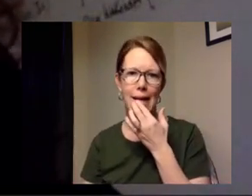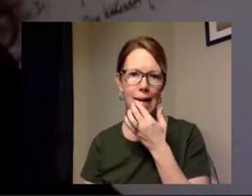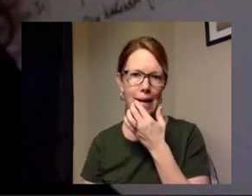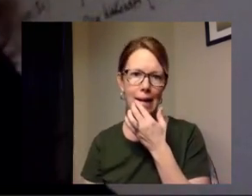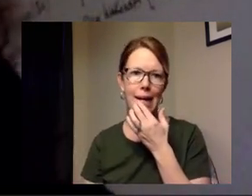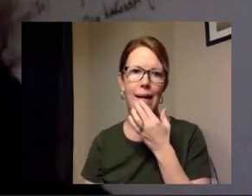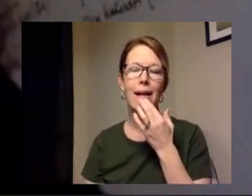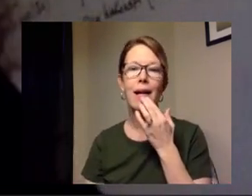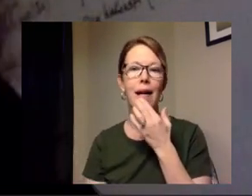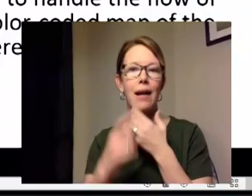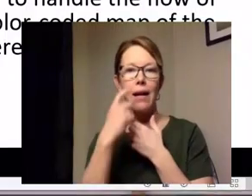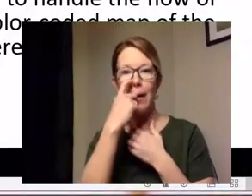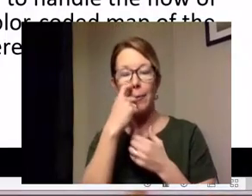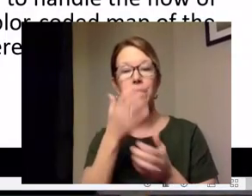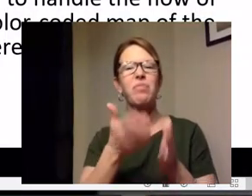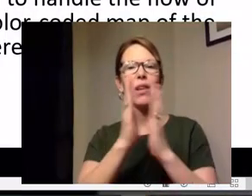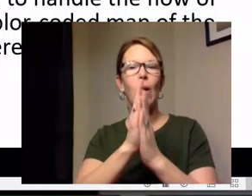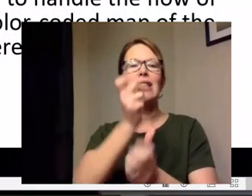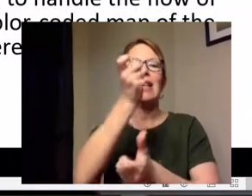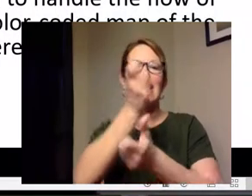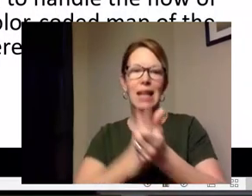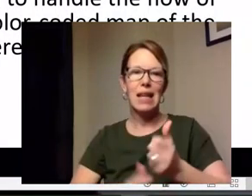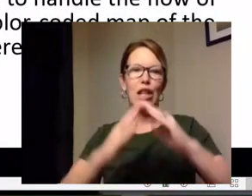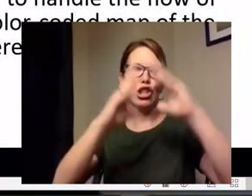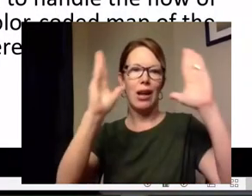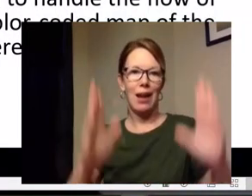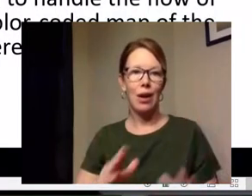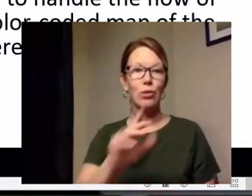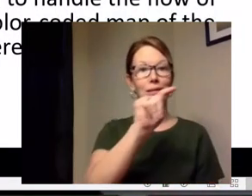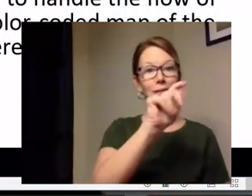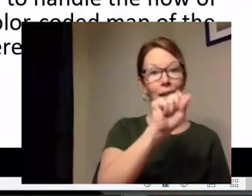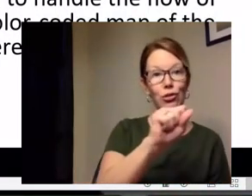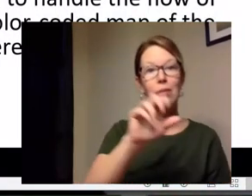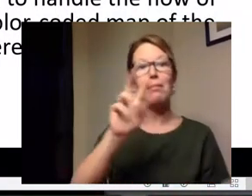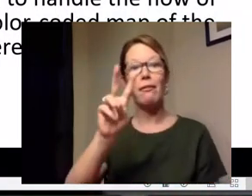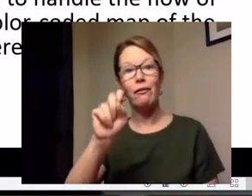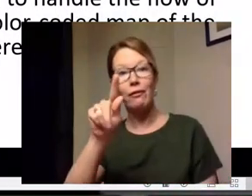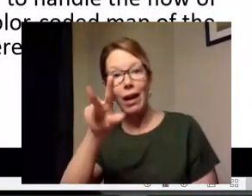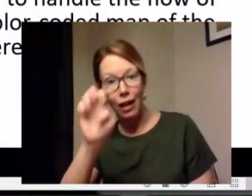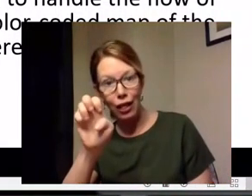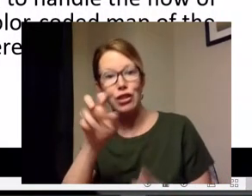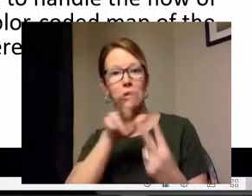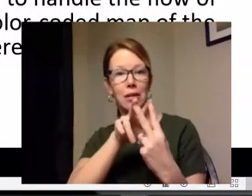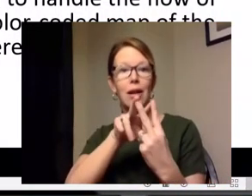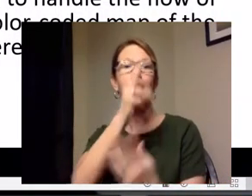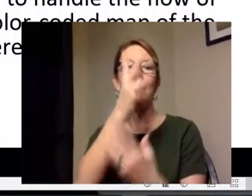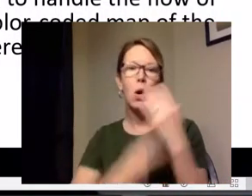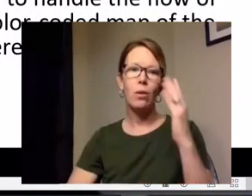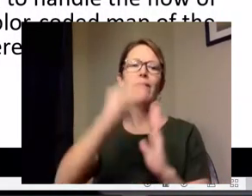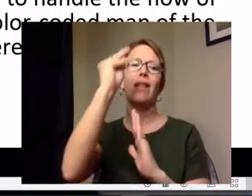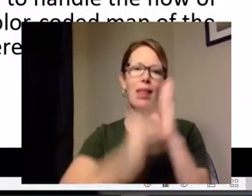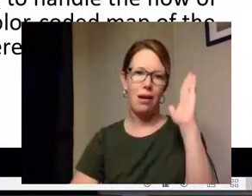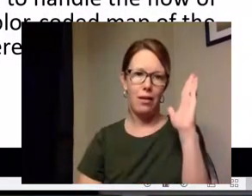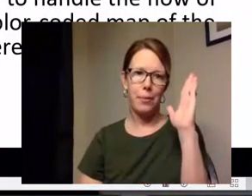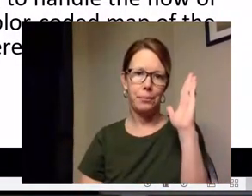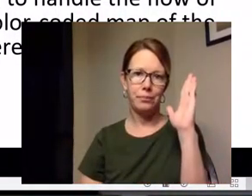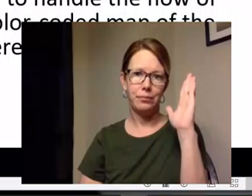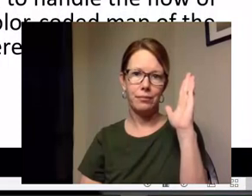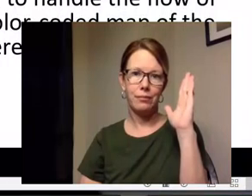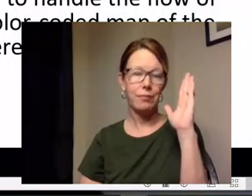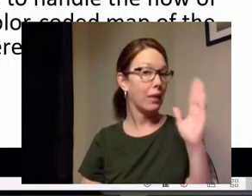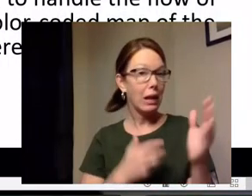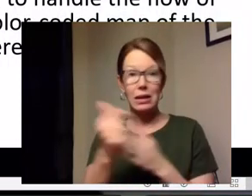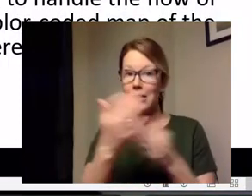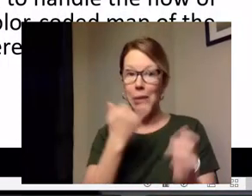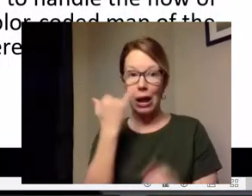we ask that every household in the township and village in miami township and yellow springs fill this out even if you don't have any